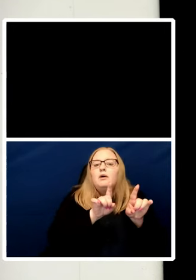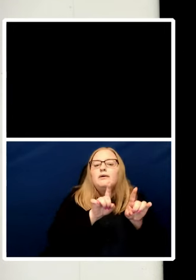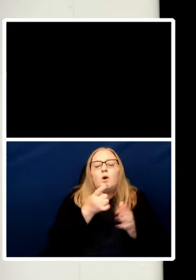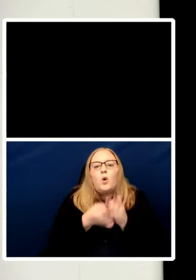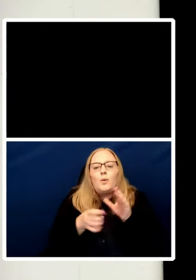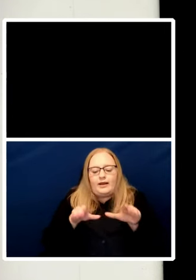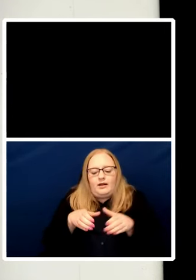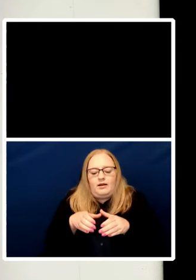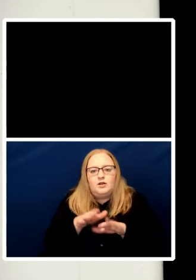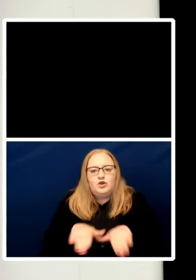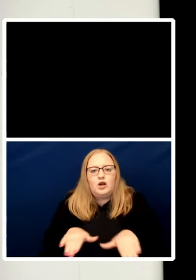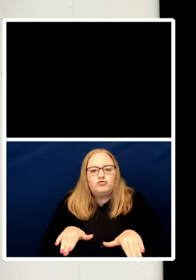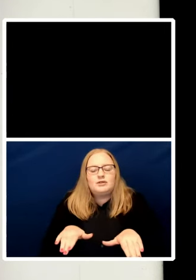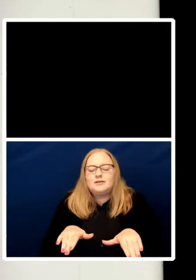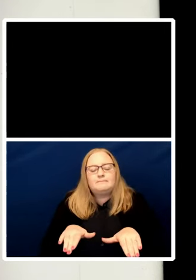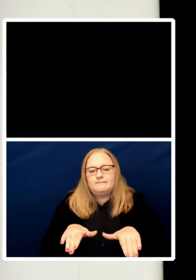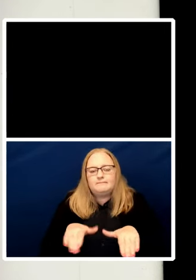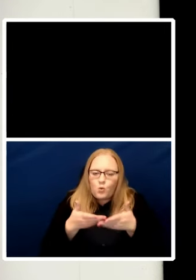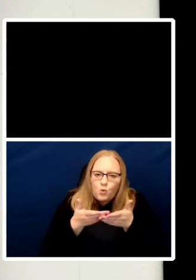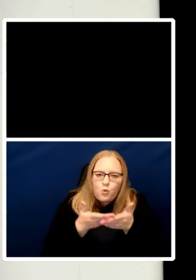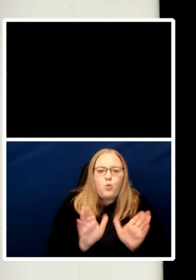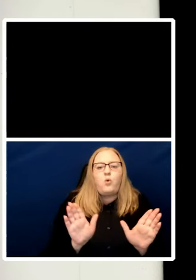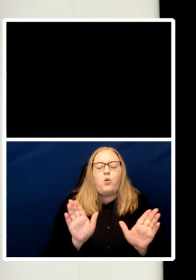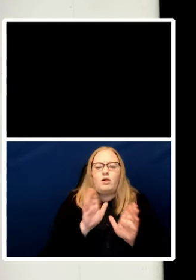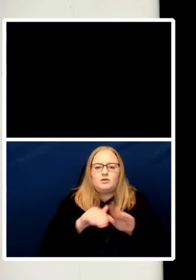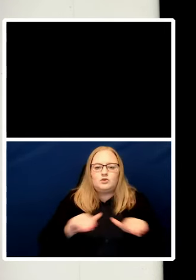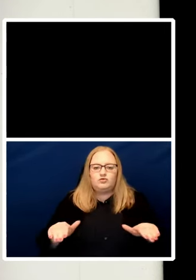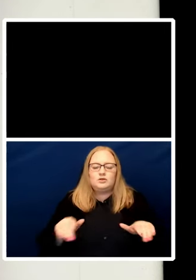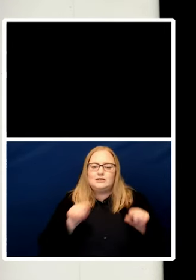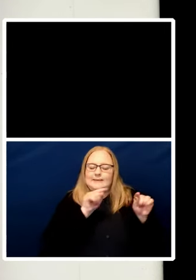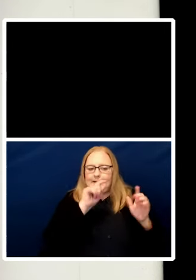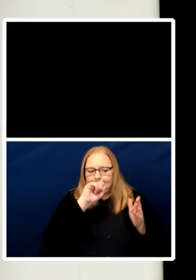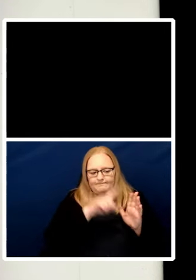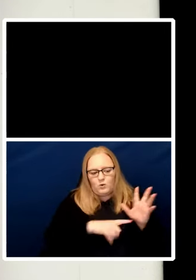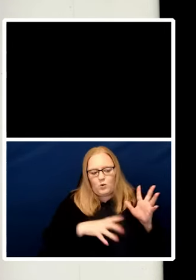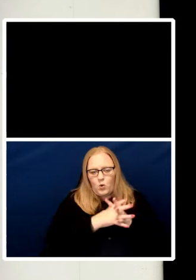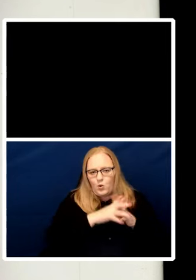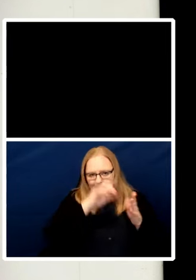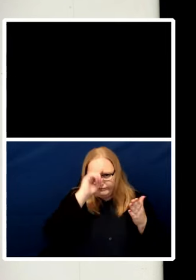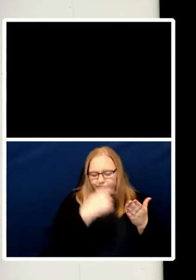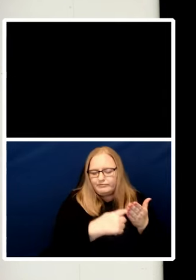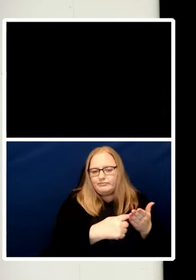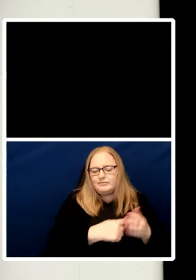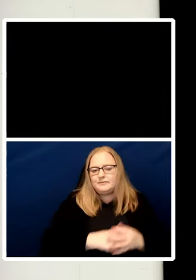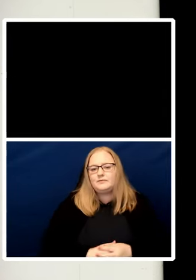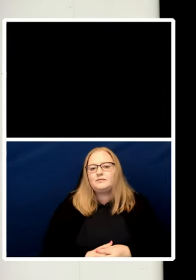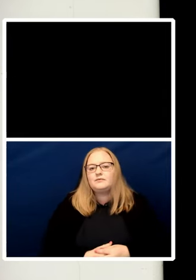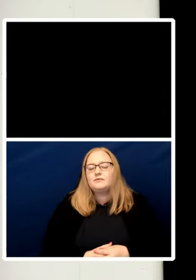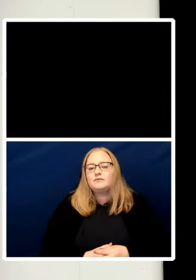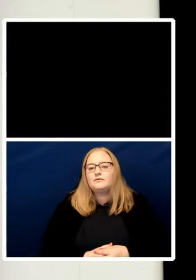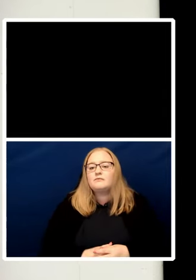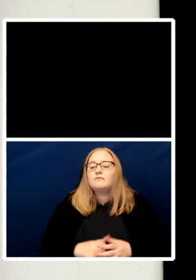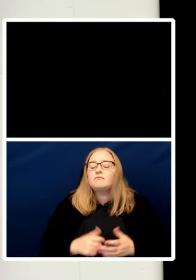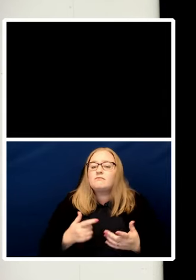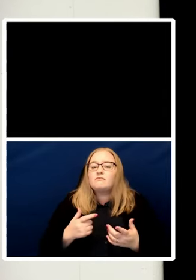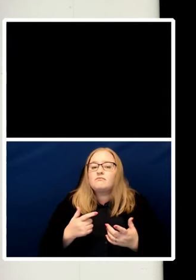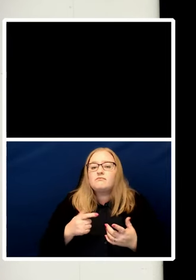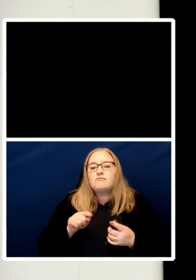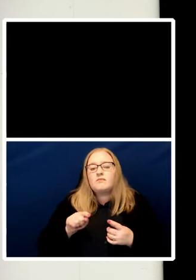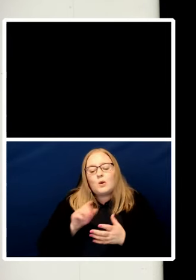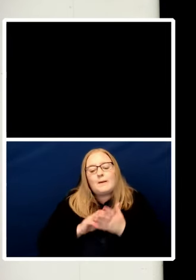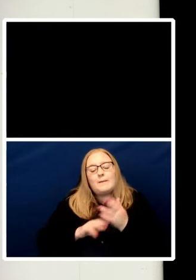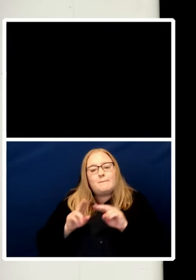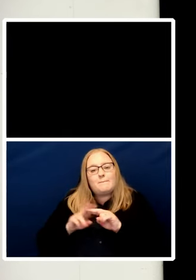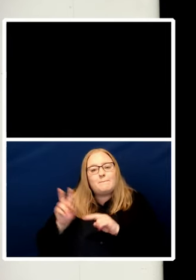While most modern democracies will grant a considerable latitude to individual parents to make informed decisions in the